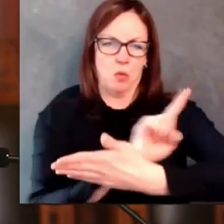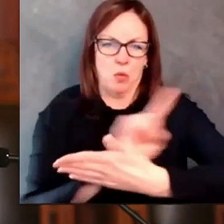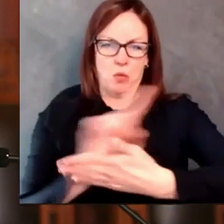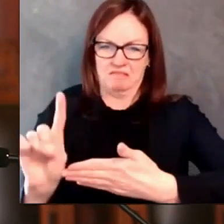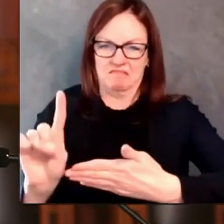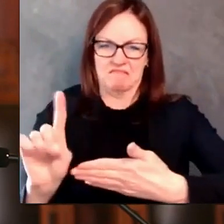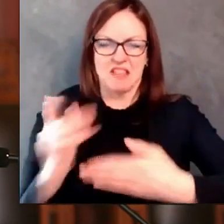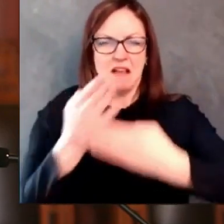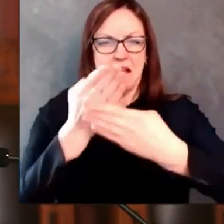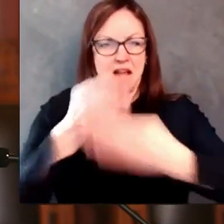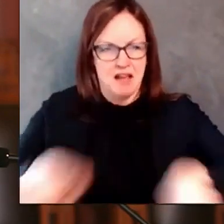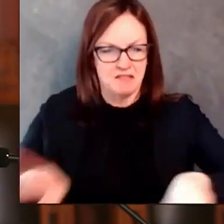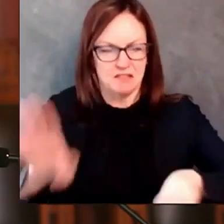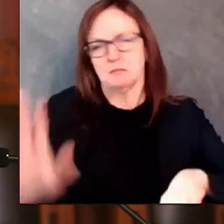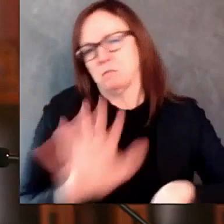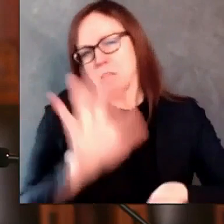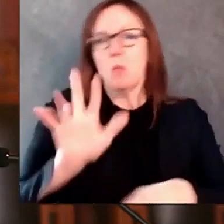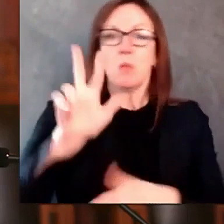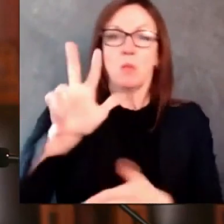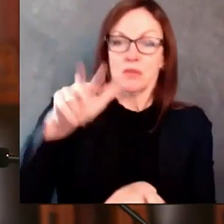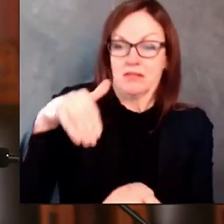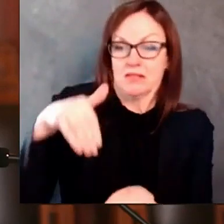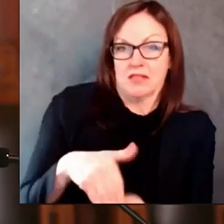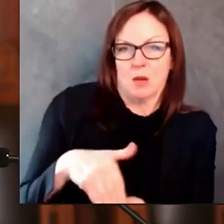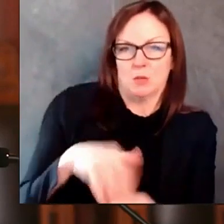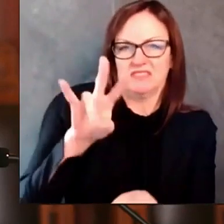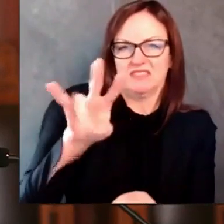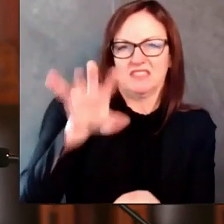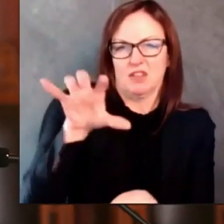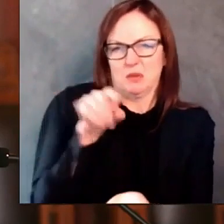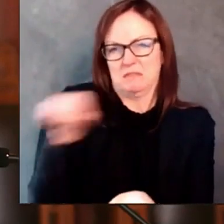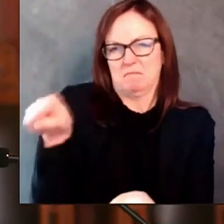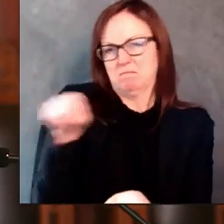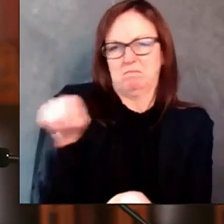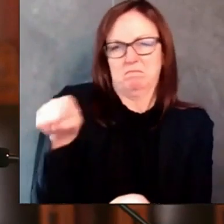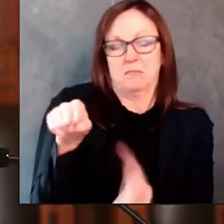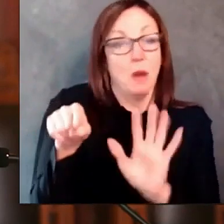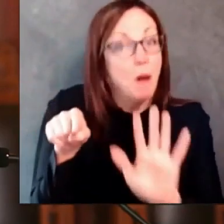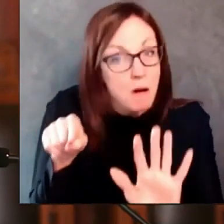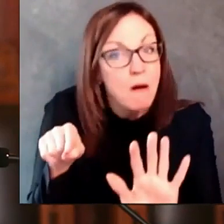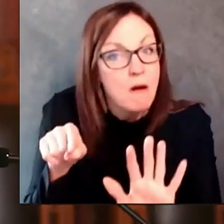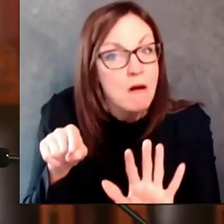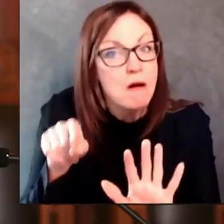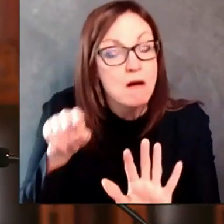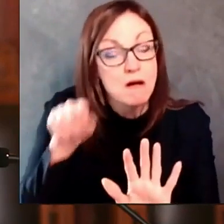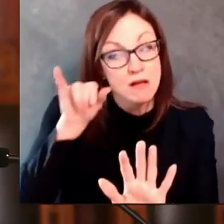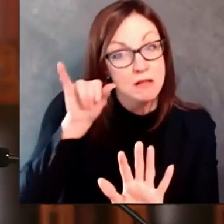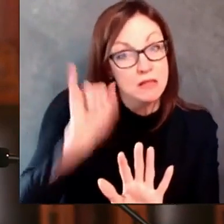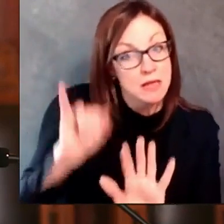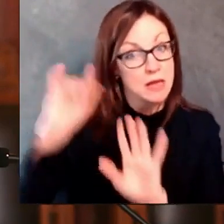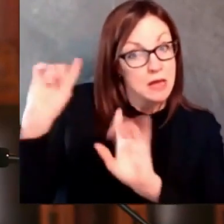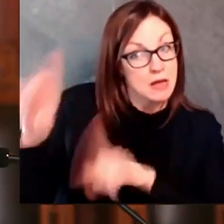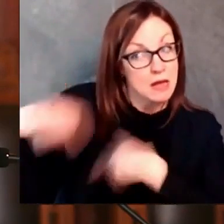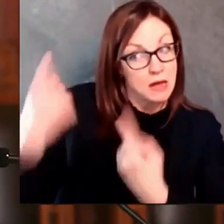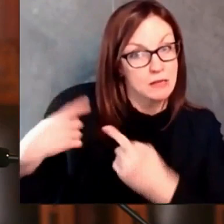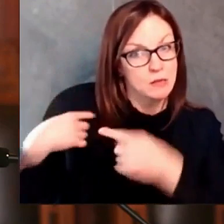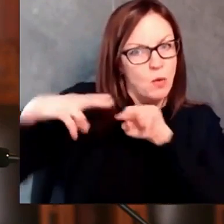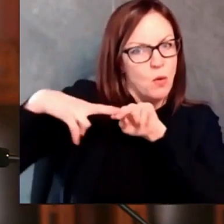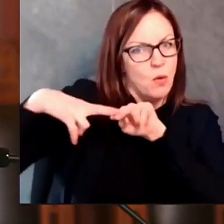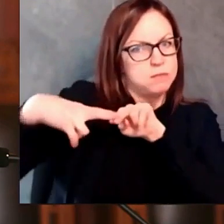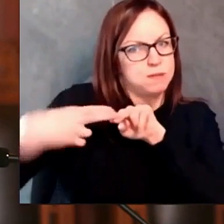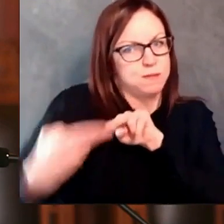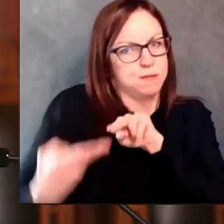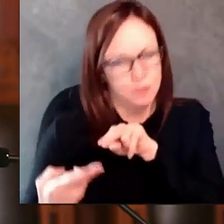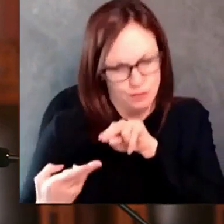It's my hope that we're seeing fewer positive cases because fewer people are getting infected with COVID-19. But with our